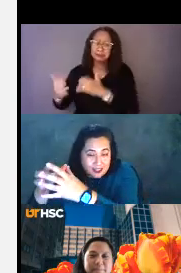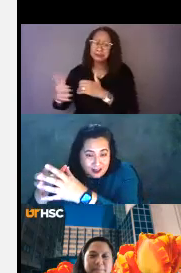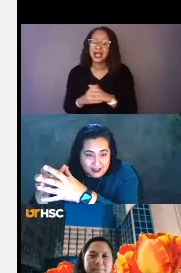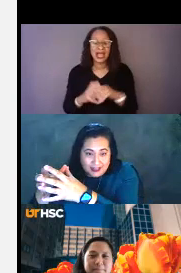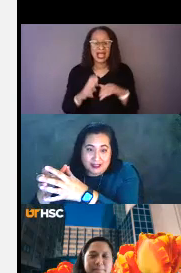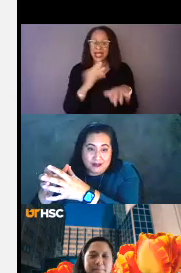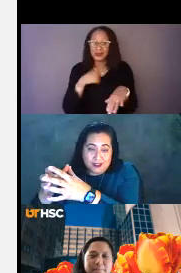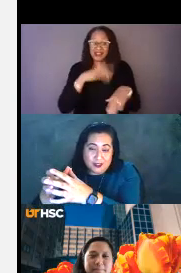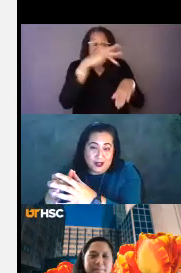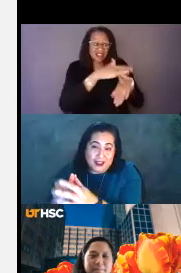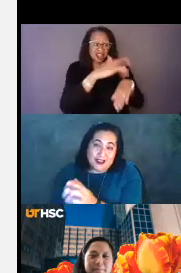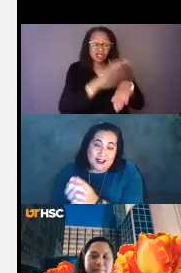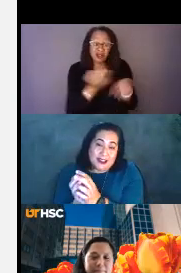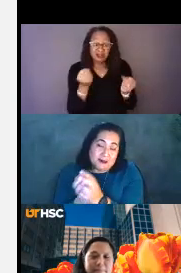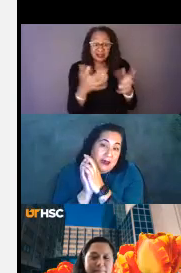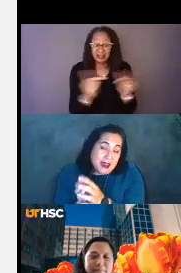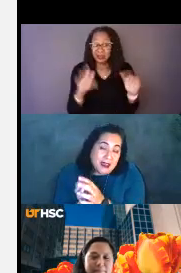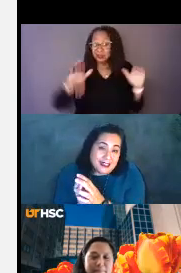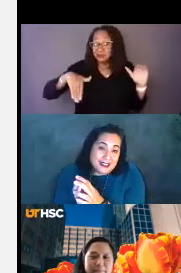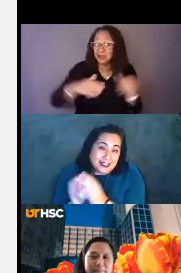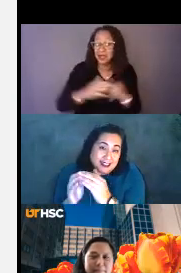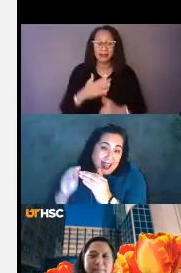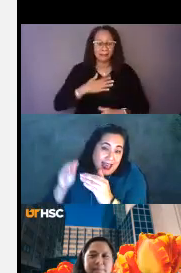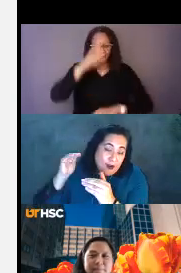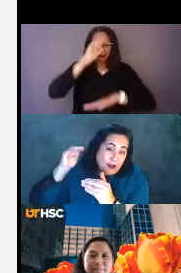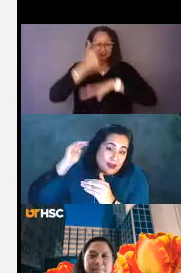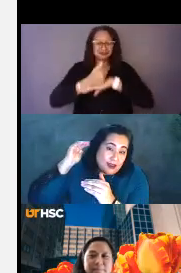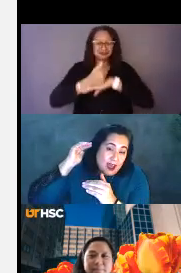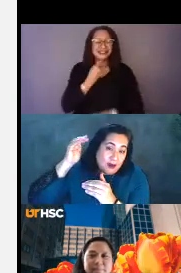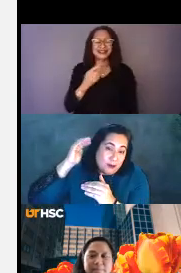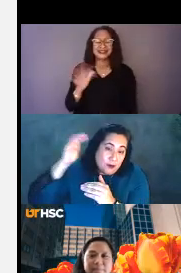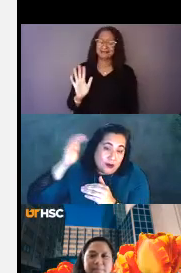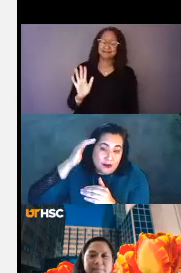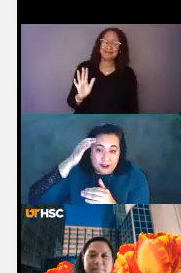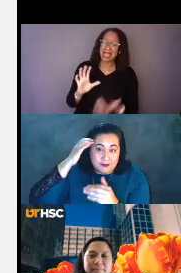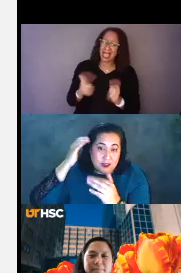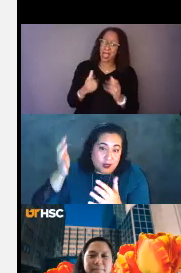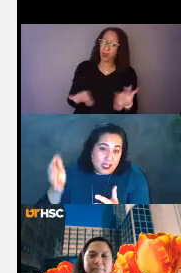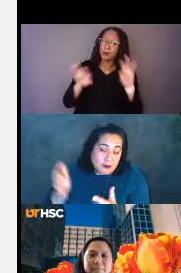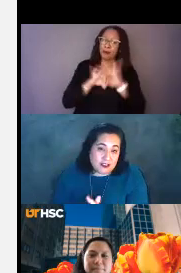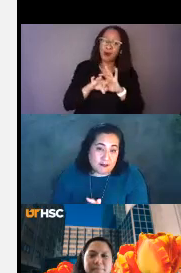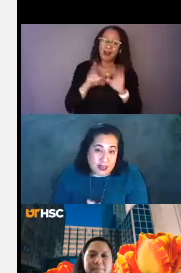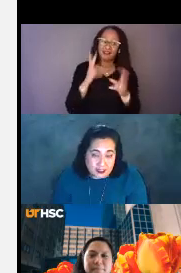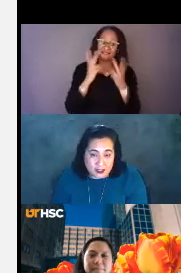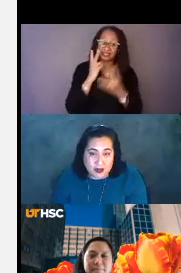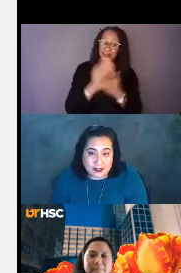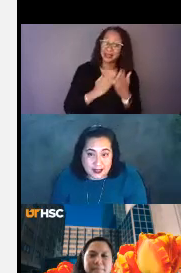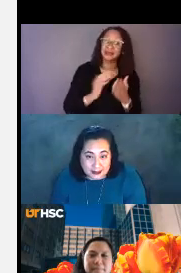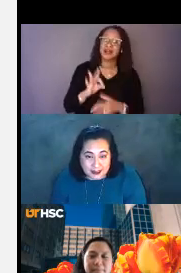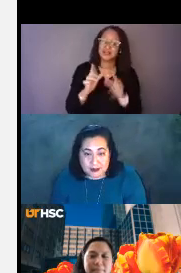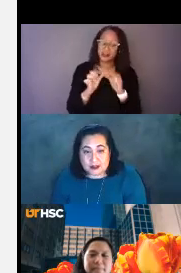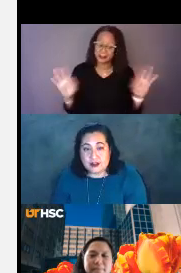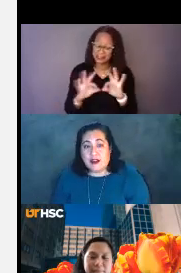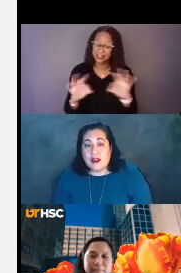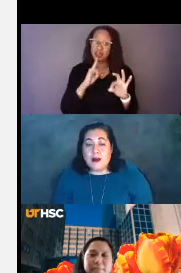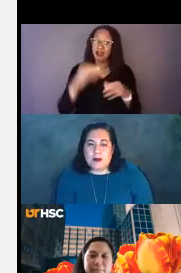touched on sign language. So in my mind, that just says how important the visual aspects of message are in sign